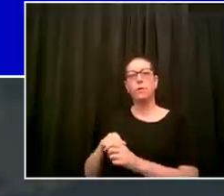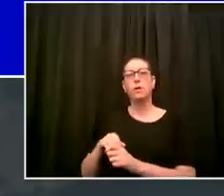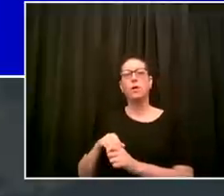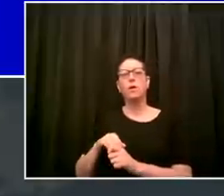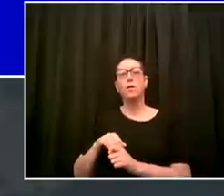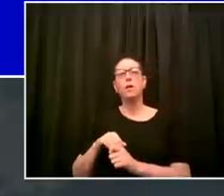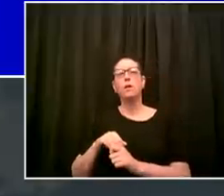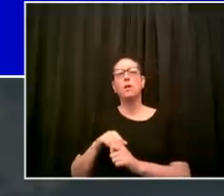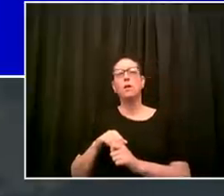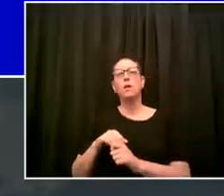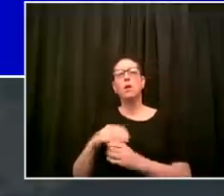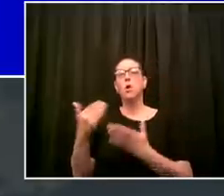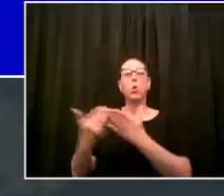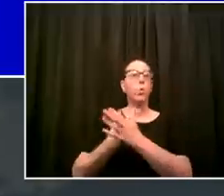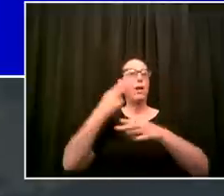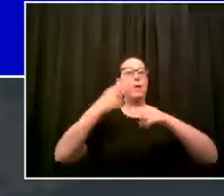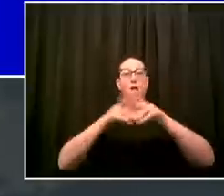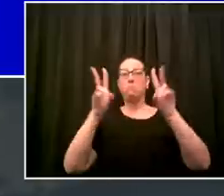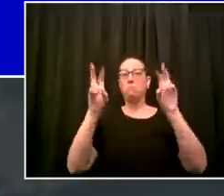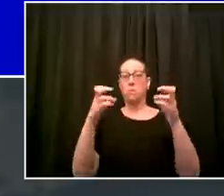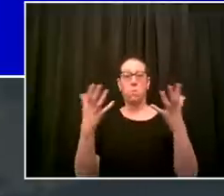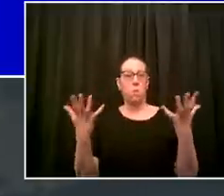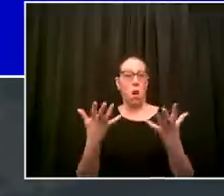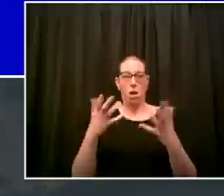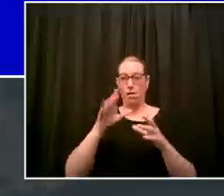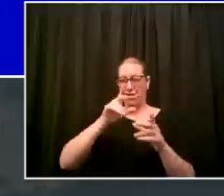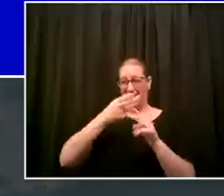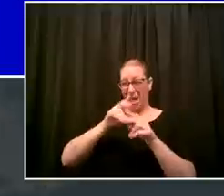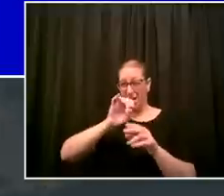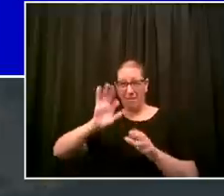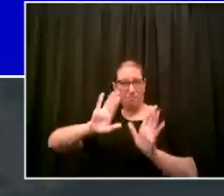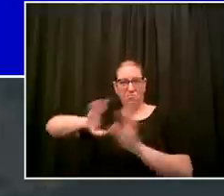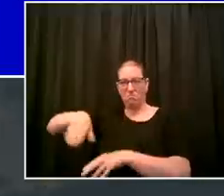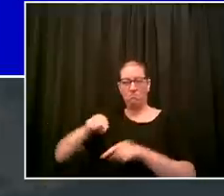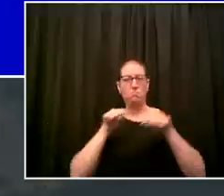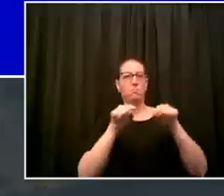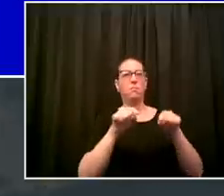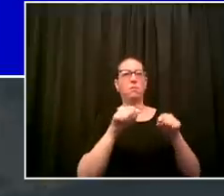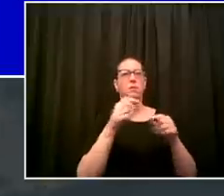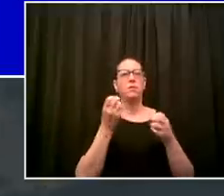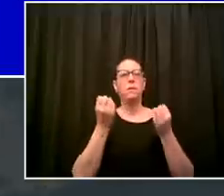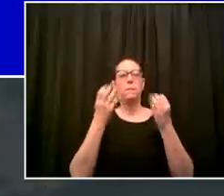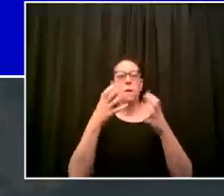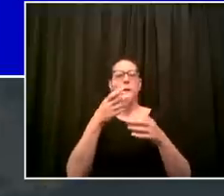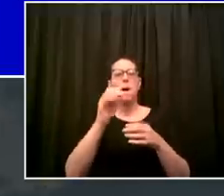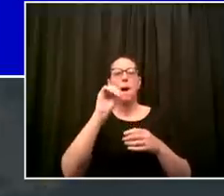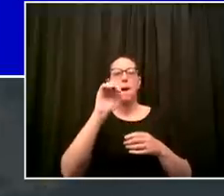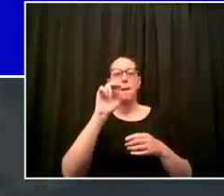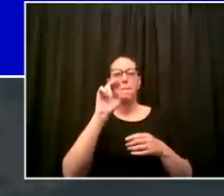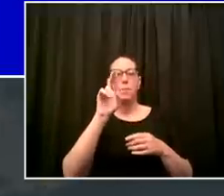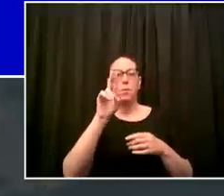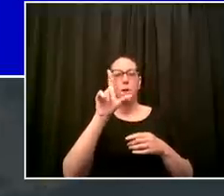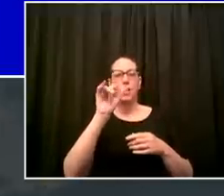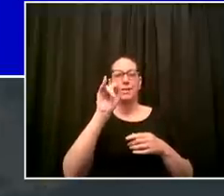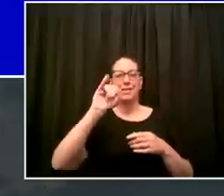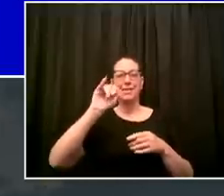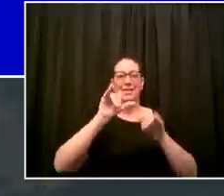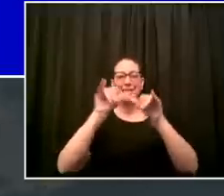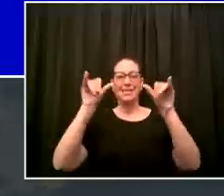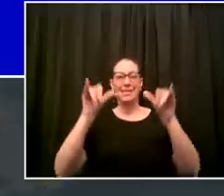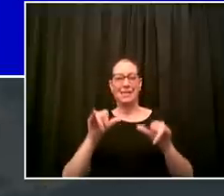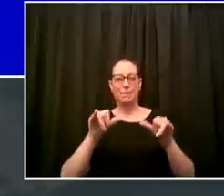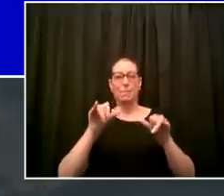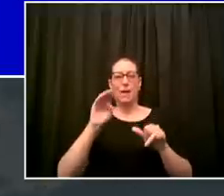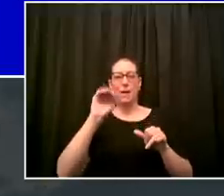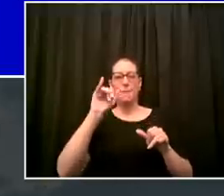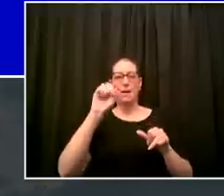-system inflammatory syndrome in children misc so we will from this point on refer to